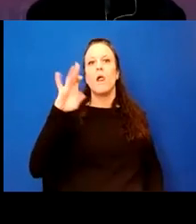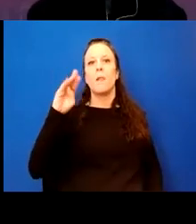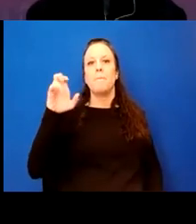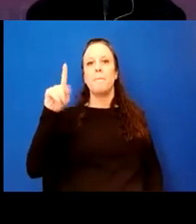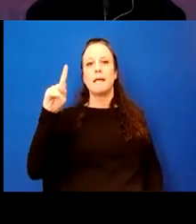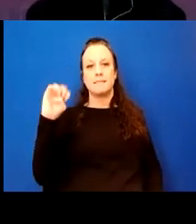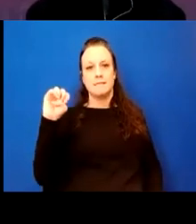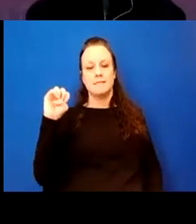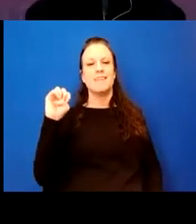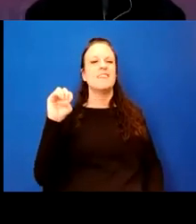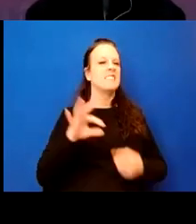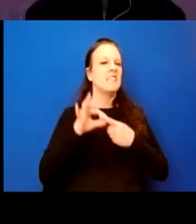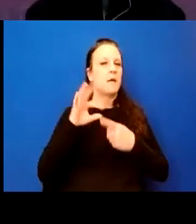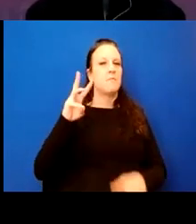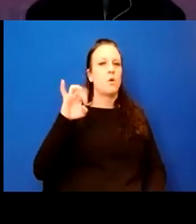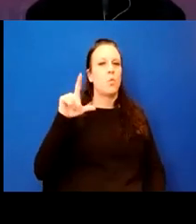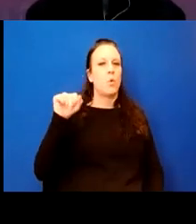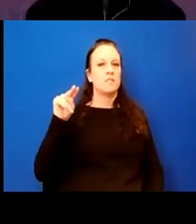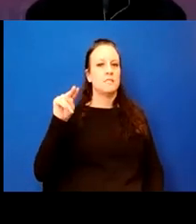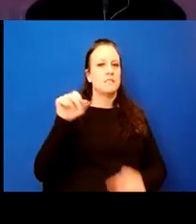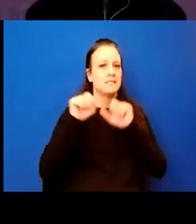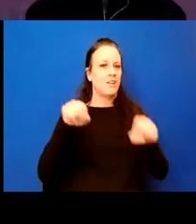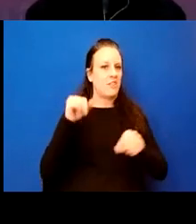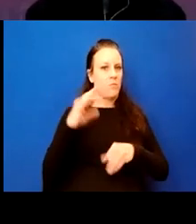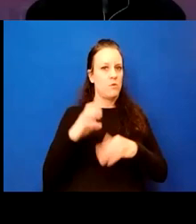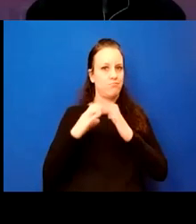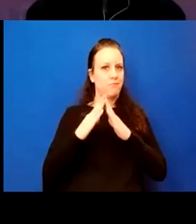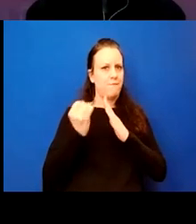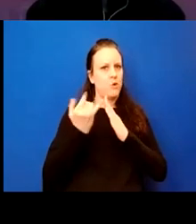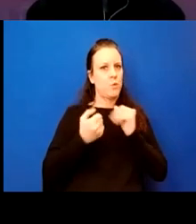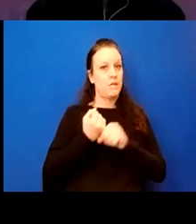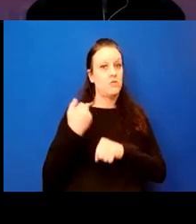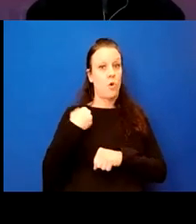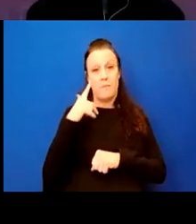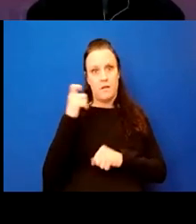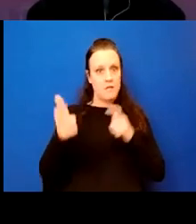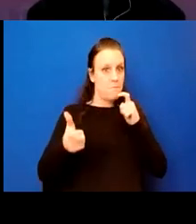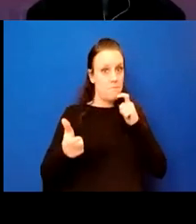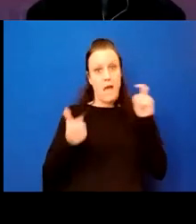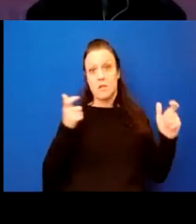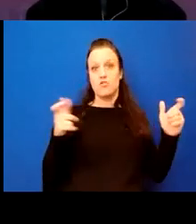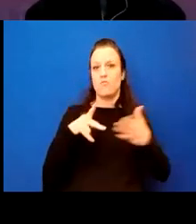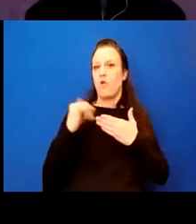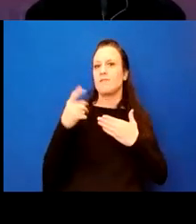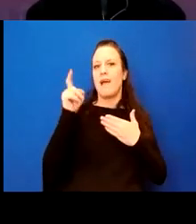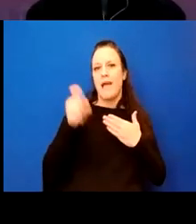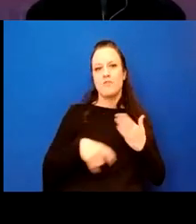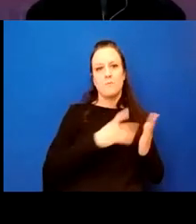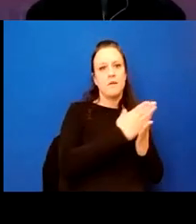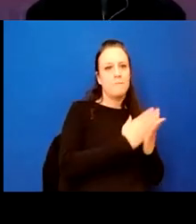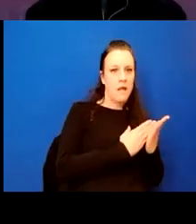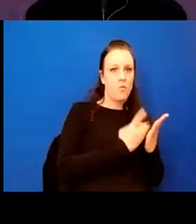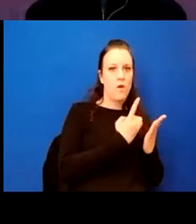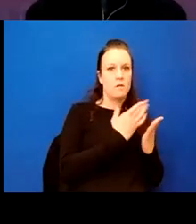except for the Wilson station, which was rebuilt a few years ago. Um, and because of the magnitude of the project, we have to do it in multiple phases.